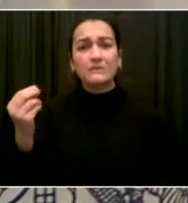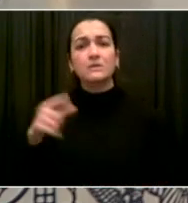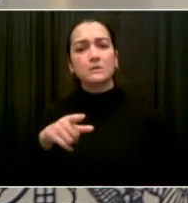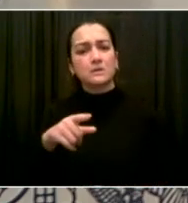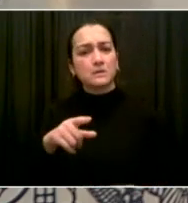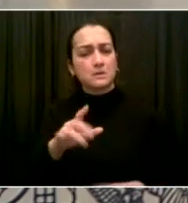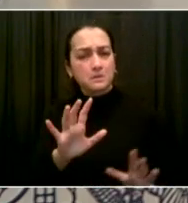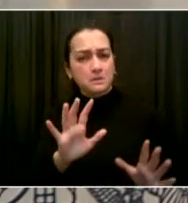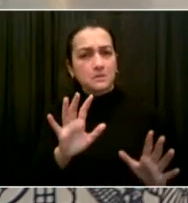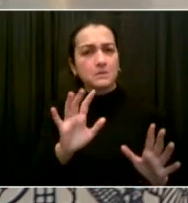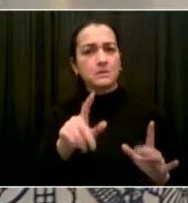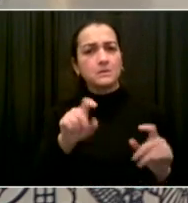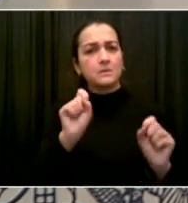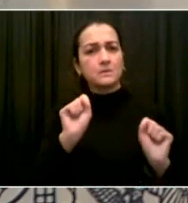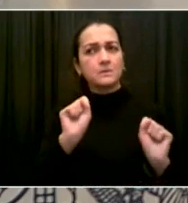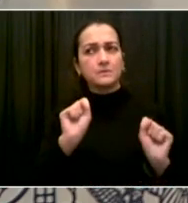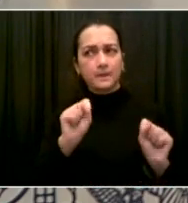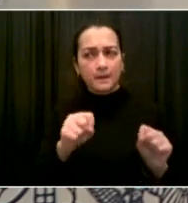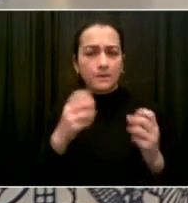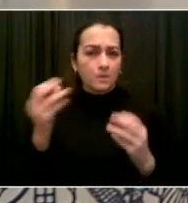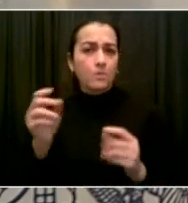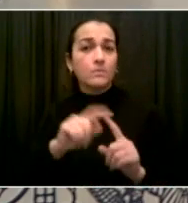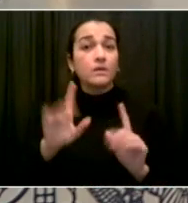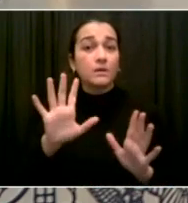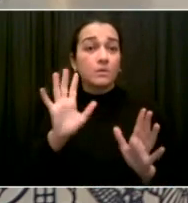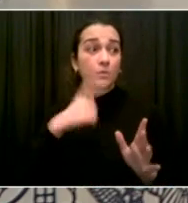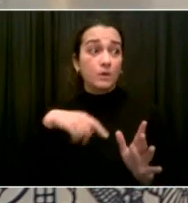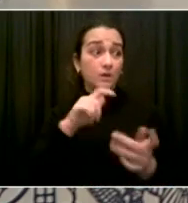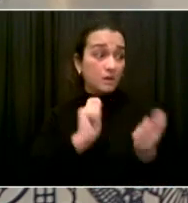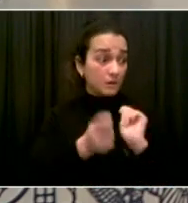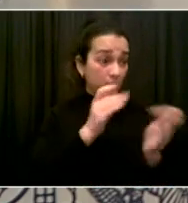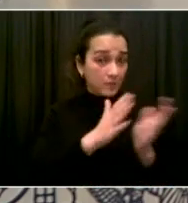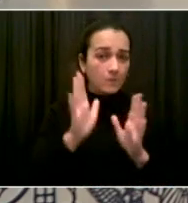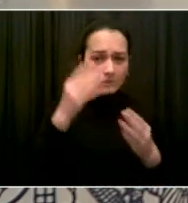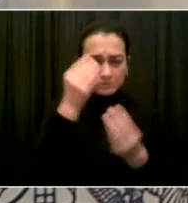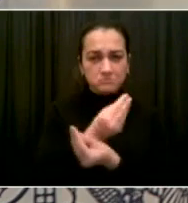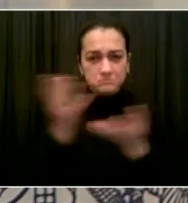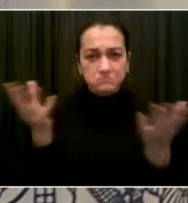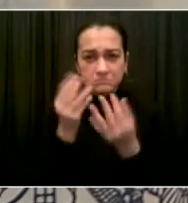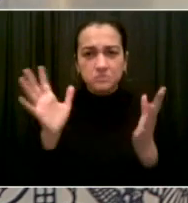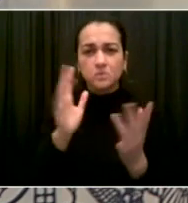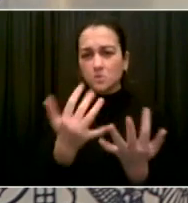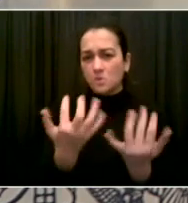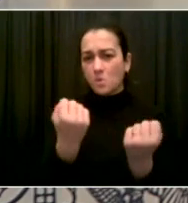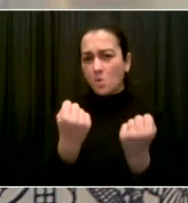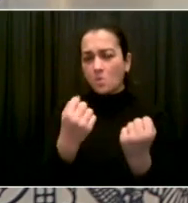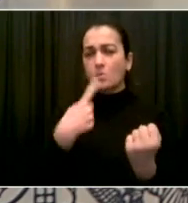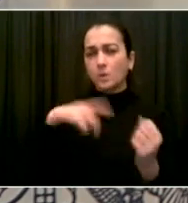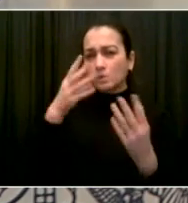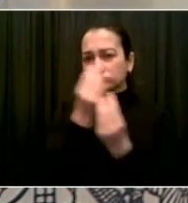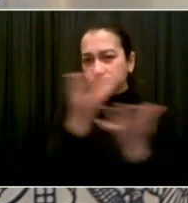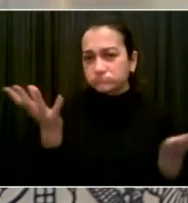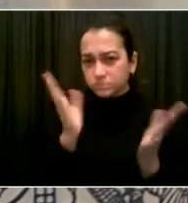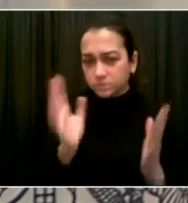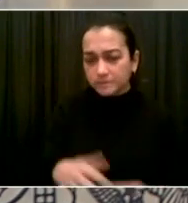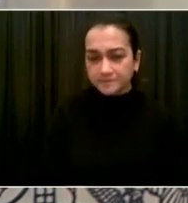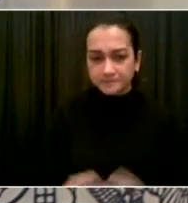going to let people know that in just the next few days. Our next question goes to Christina Vega from Chalkbeat.